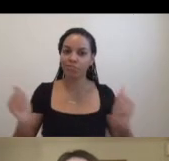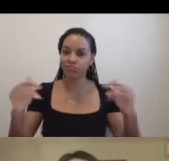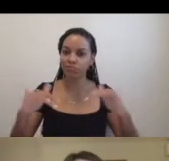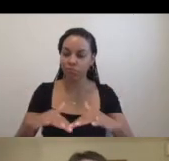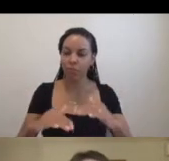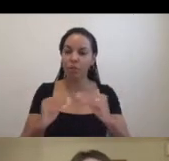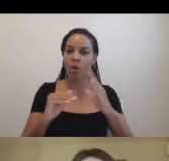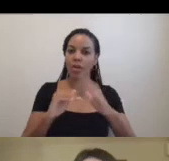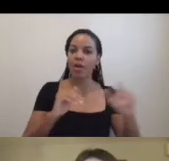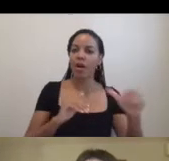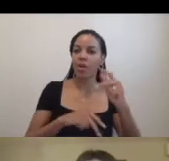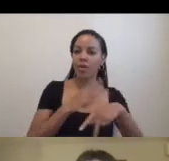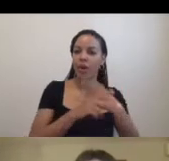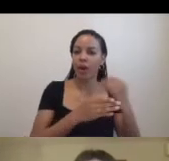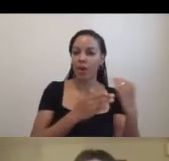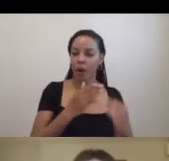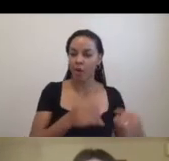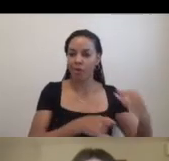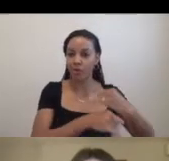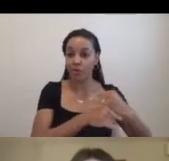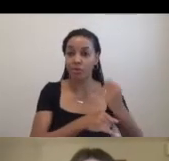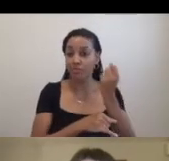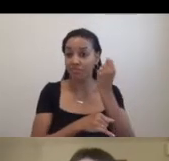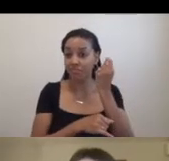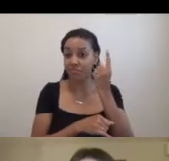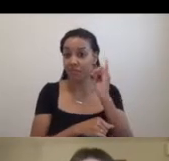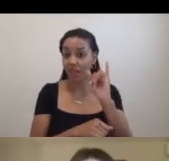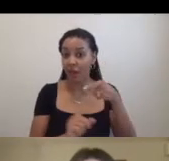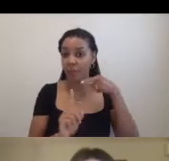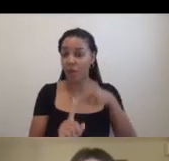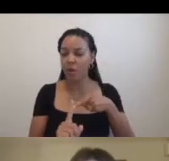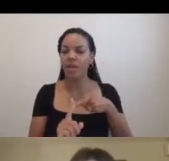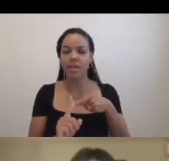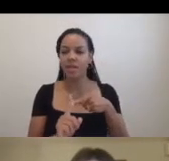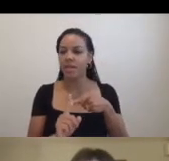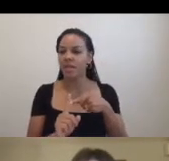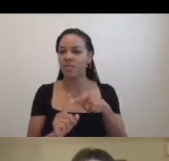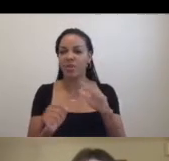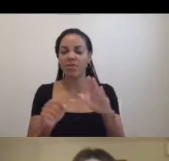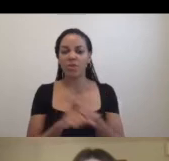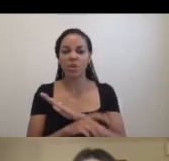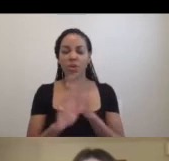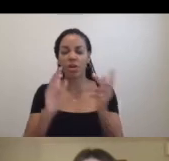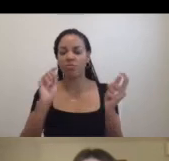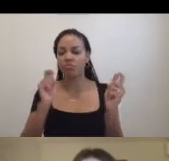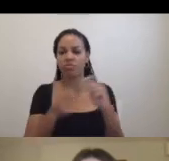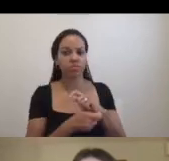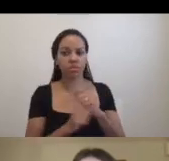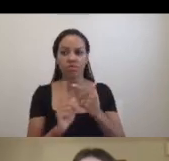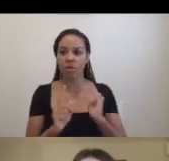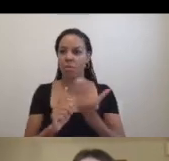art institutions. And as such, they've been completely transformed by our current realities.